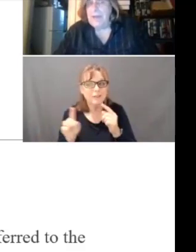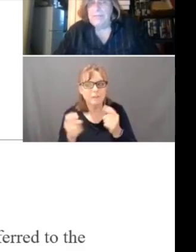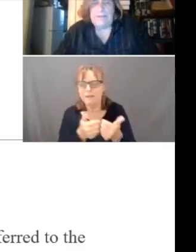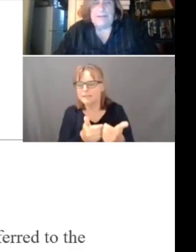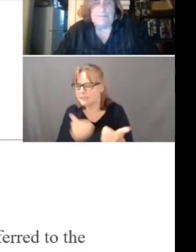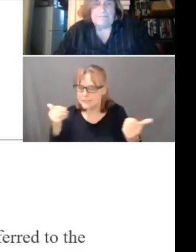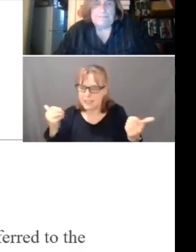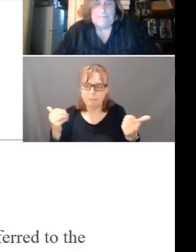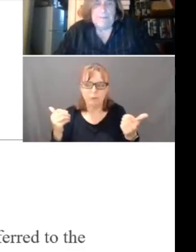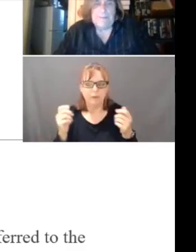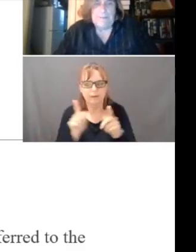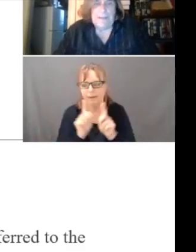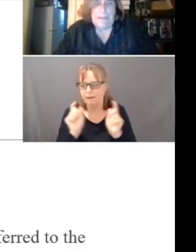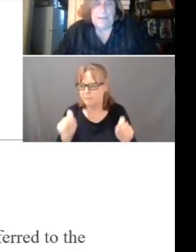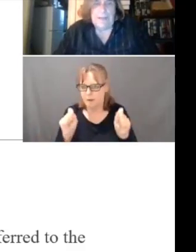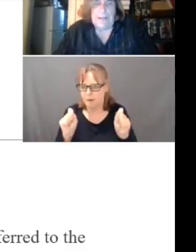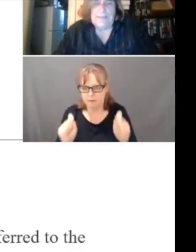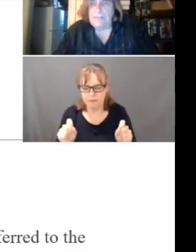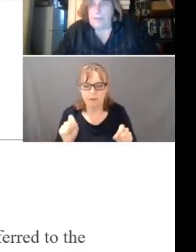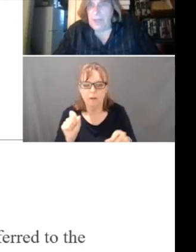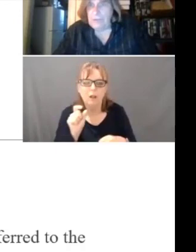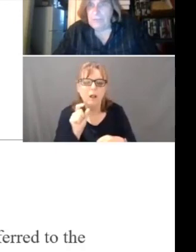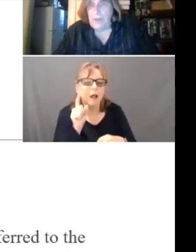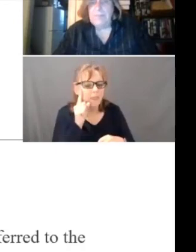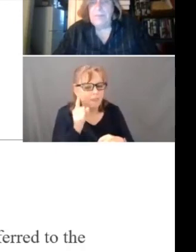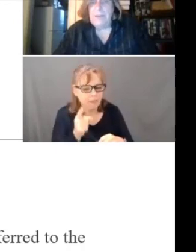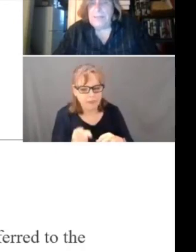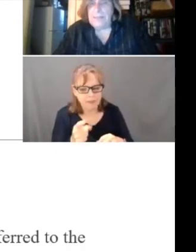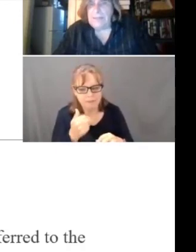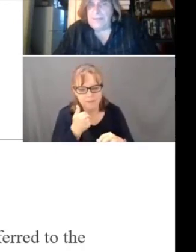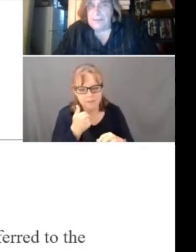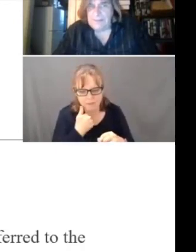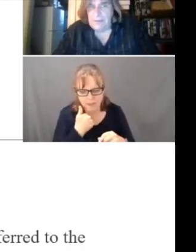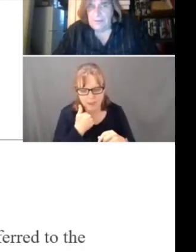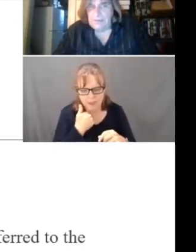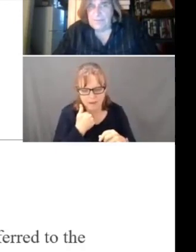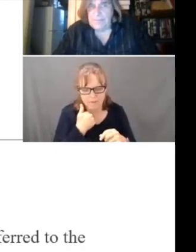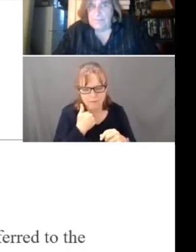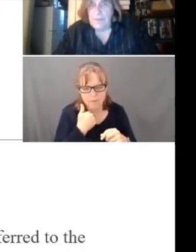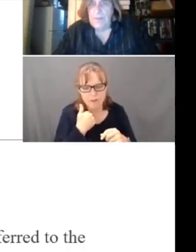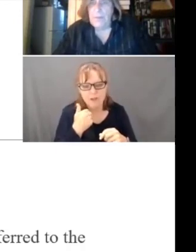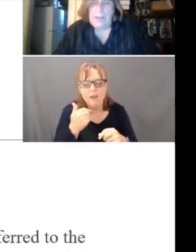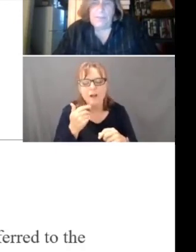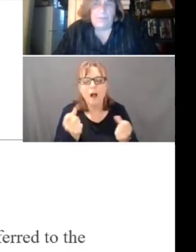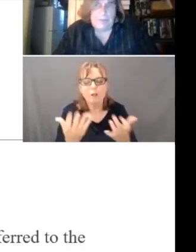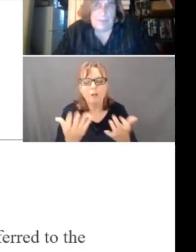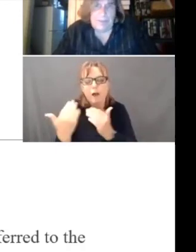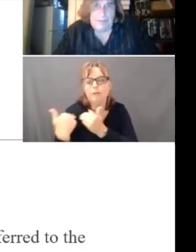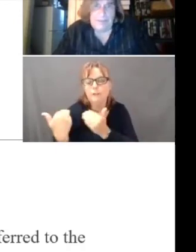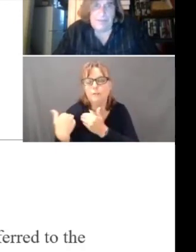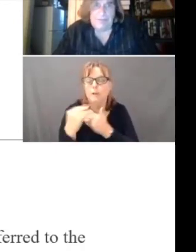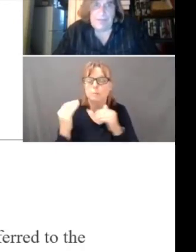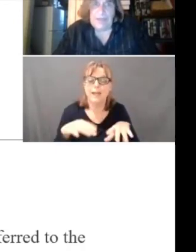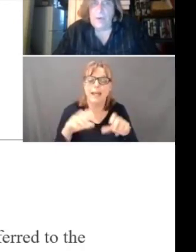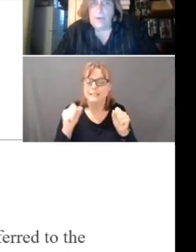have a lot of responsibility. I think they take it seriously. When it comes to a 10-day fact finding or an